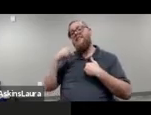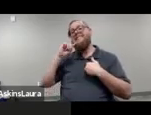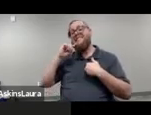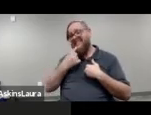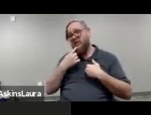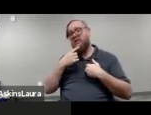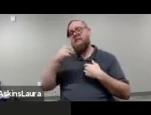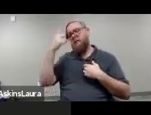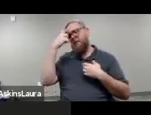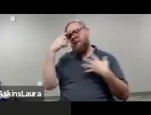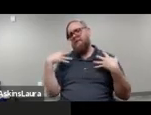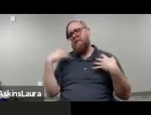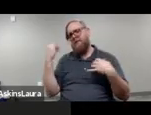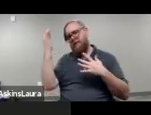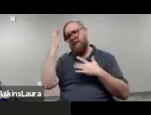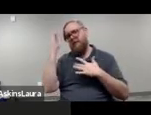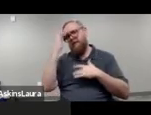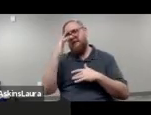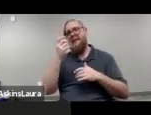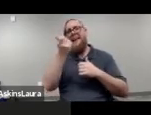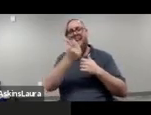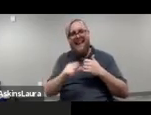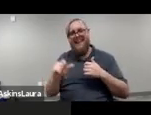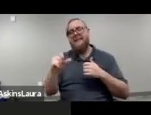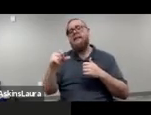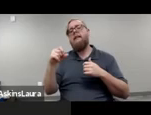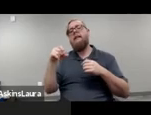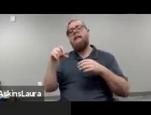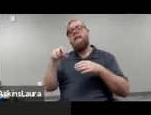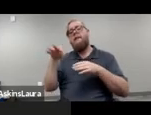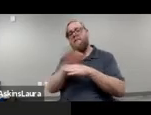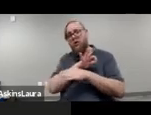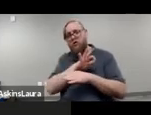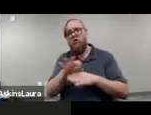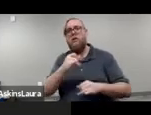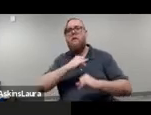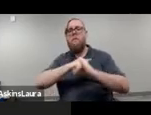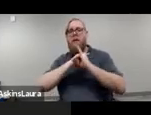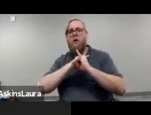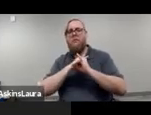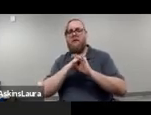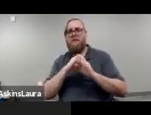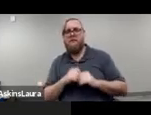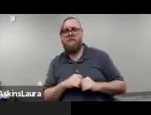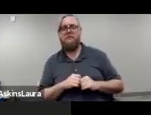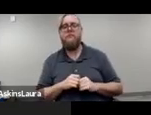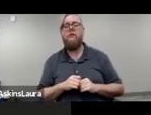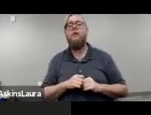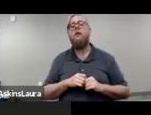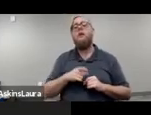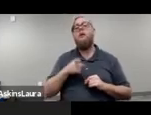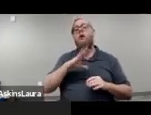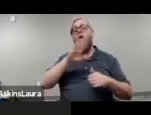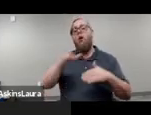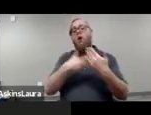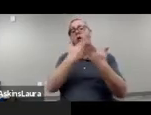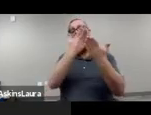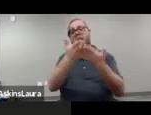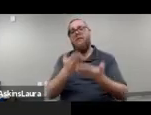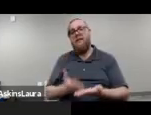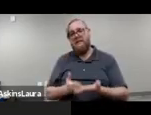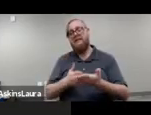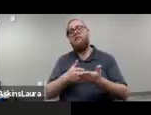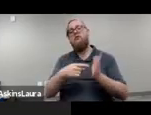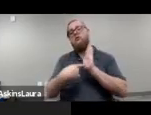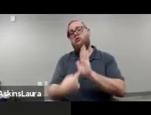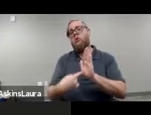is defined as any mental health disorder resulting in a serious functional impairment. Now all evidence indicates the prevalence of